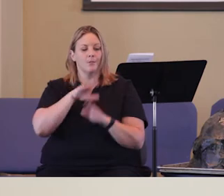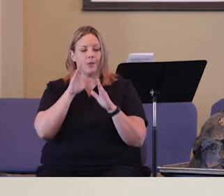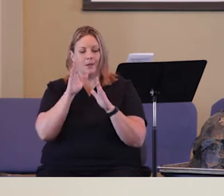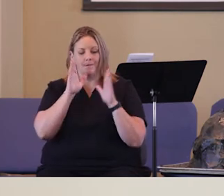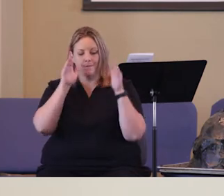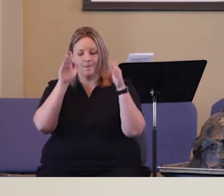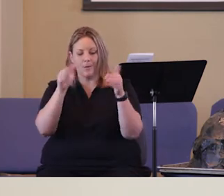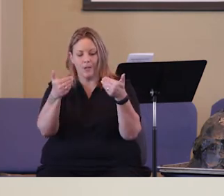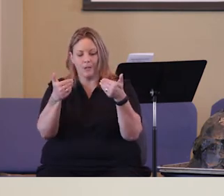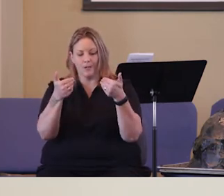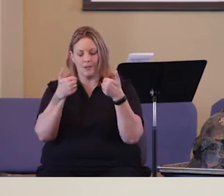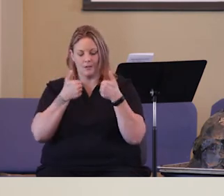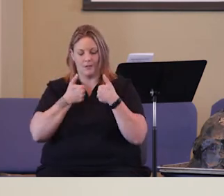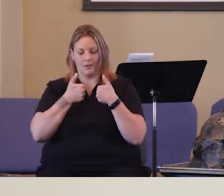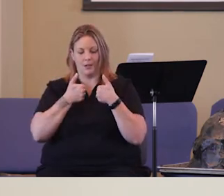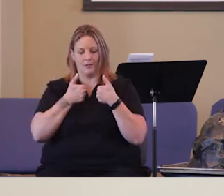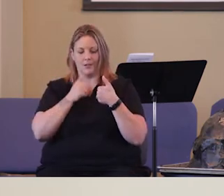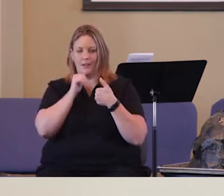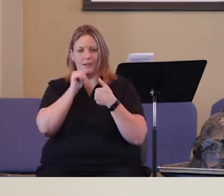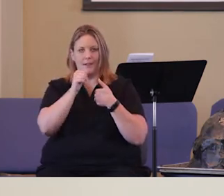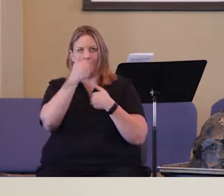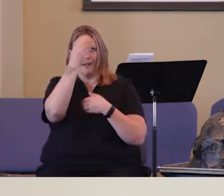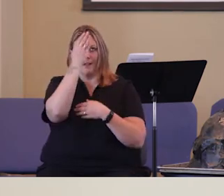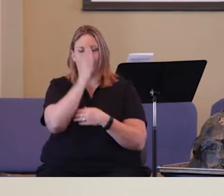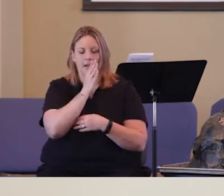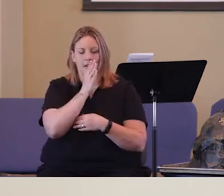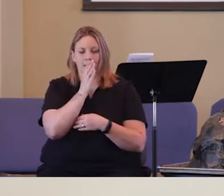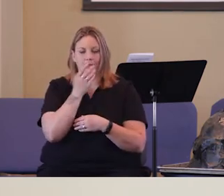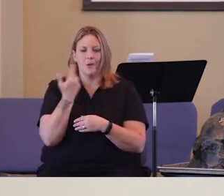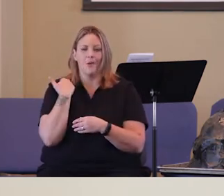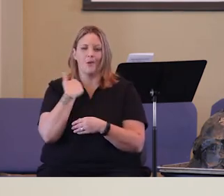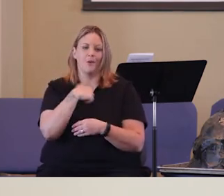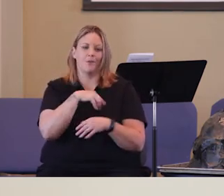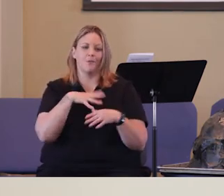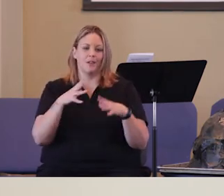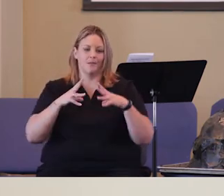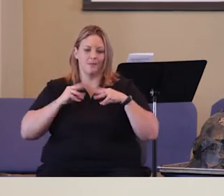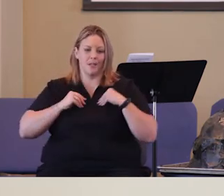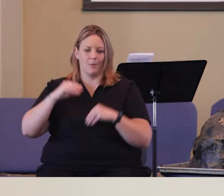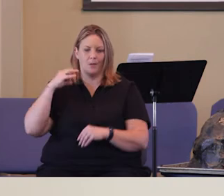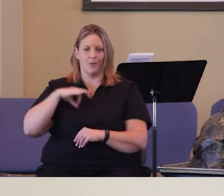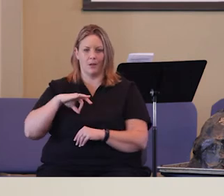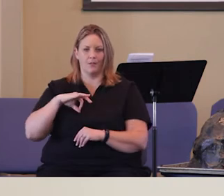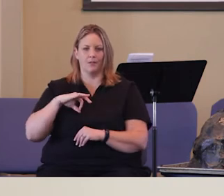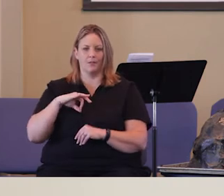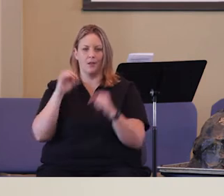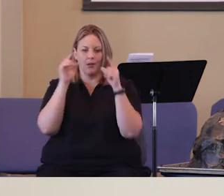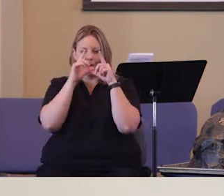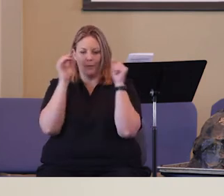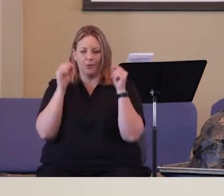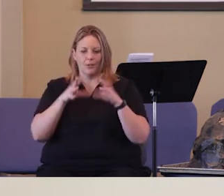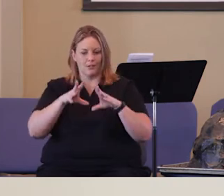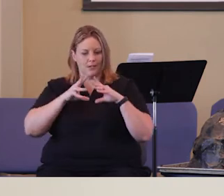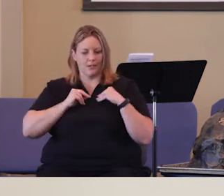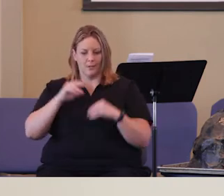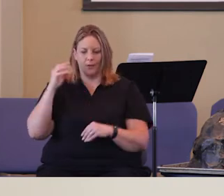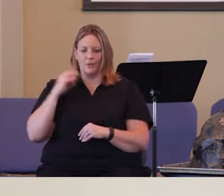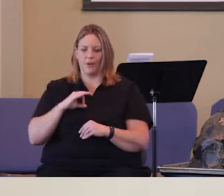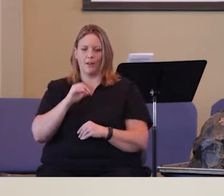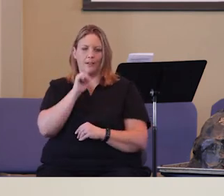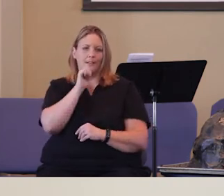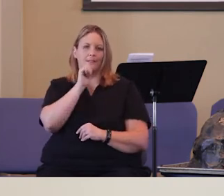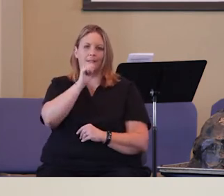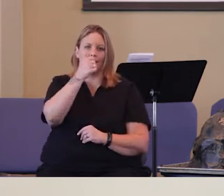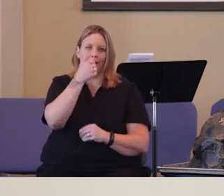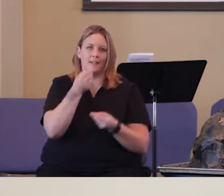First, when we focus on ourselves instead of God, we take the credit instead of God. Moses